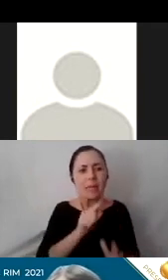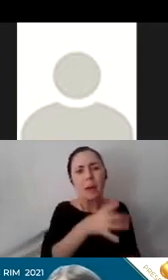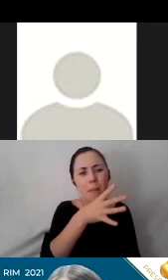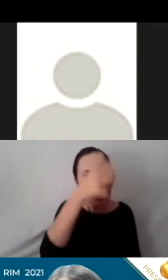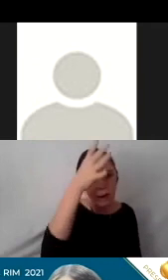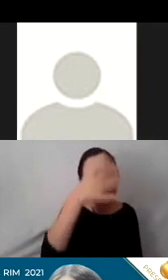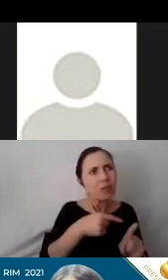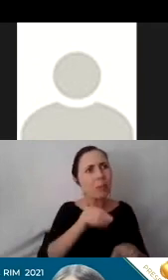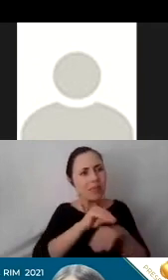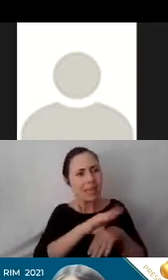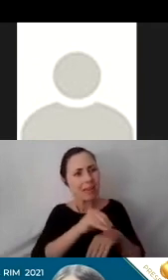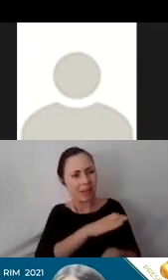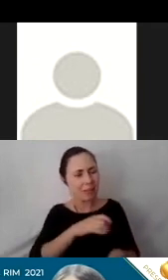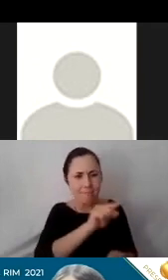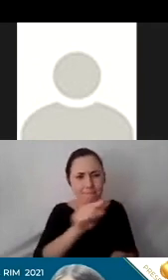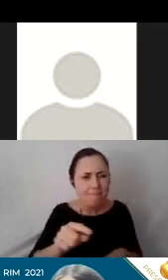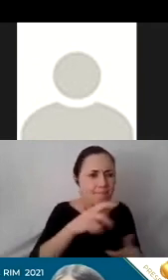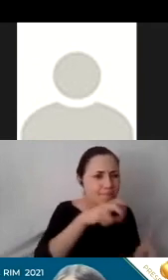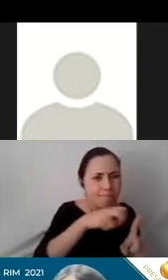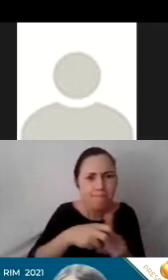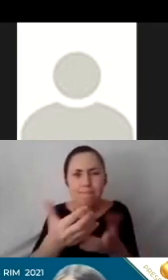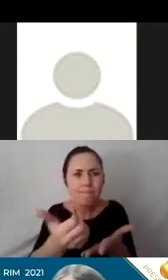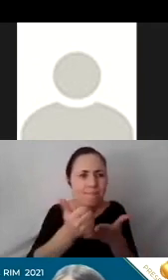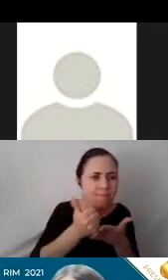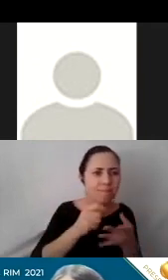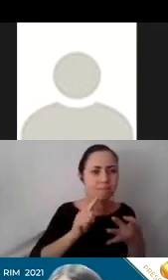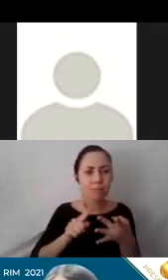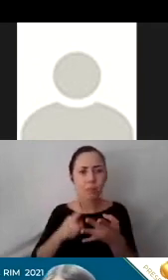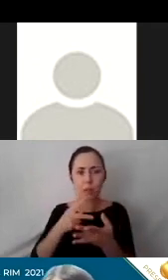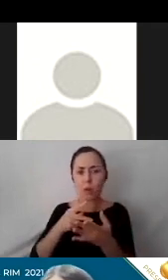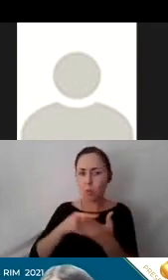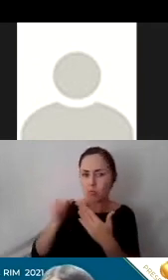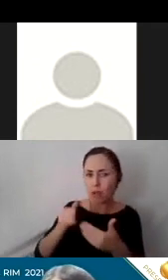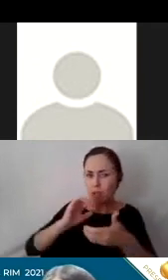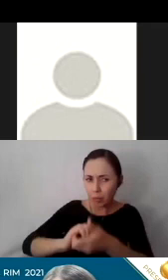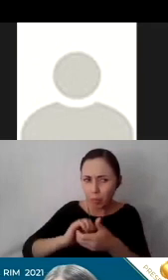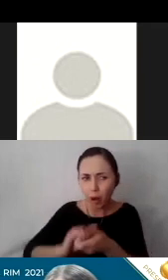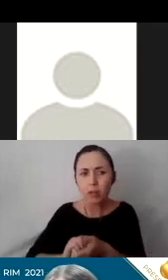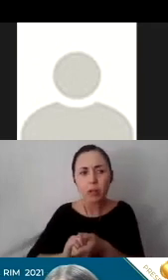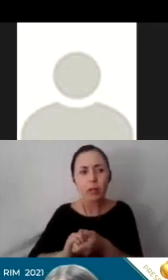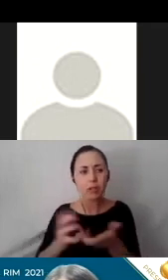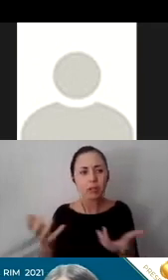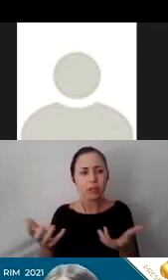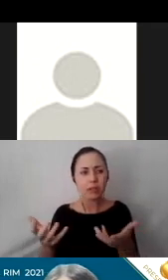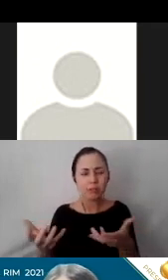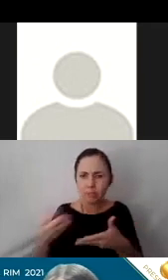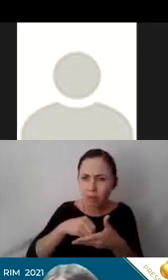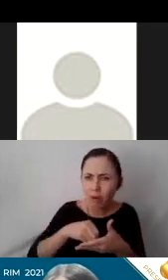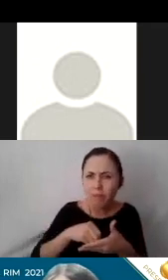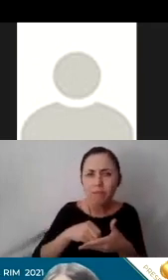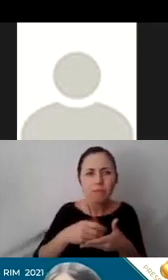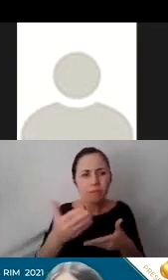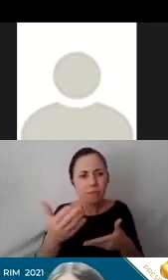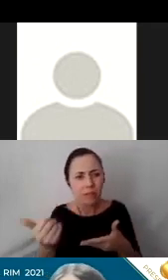Strategizing and support from our local community-based organizations and national statewide family engagement centers partners.